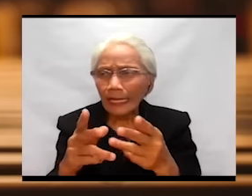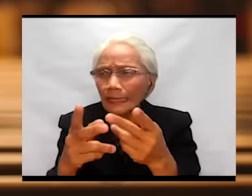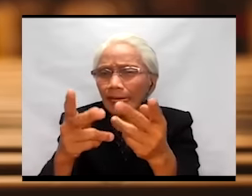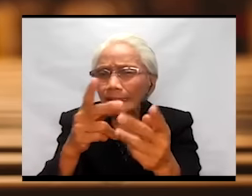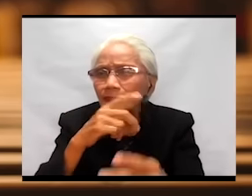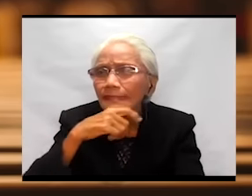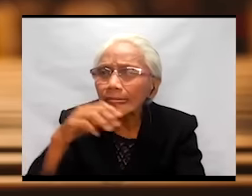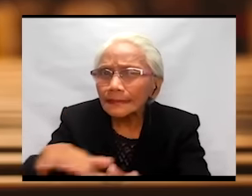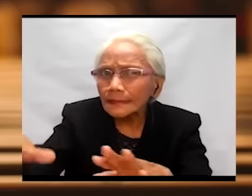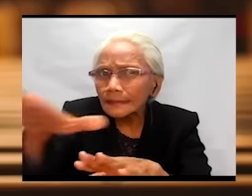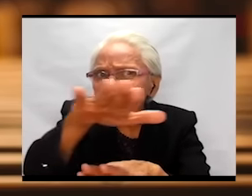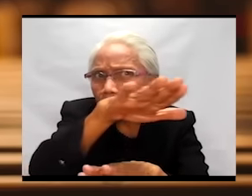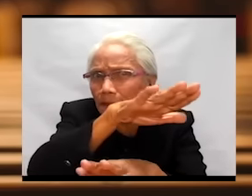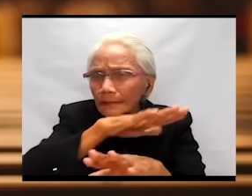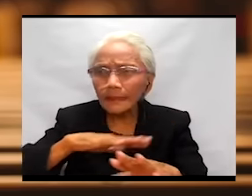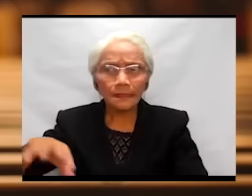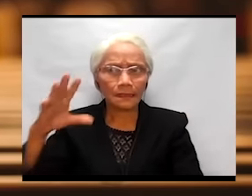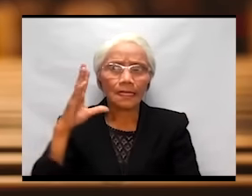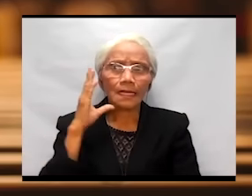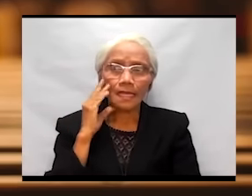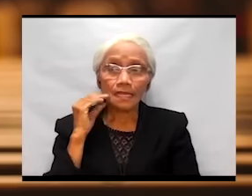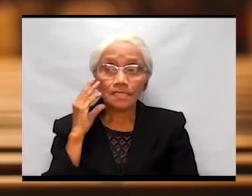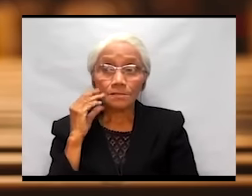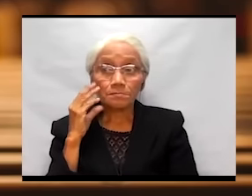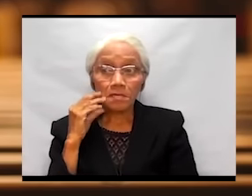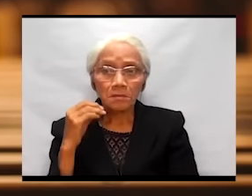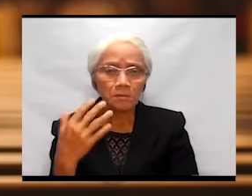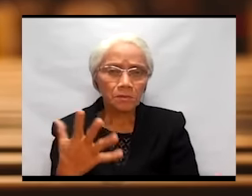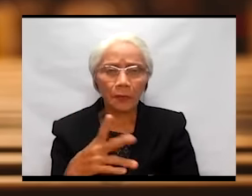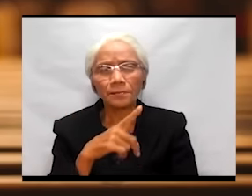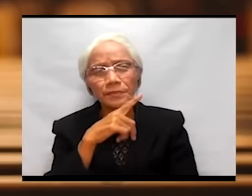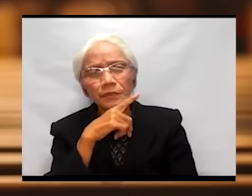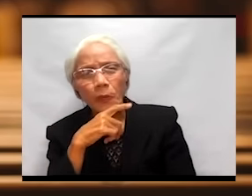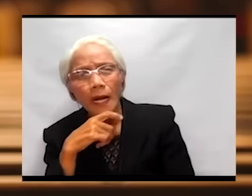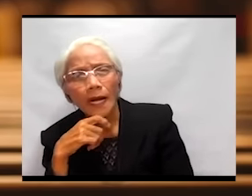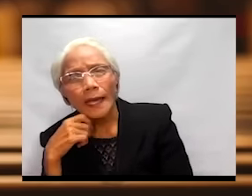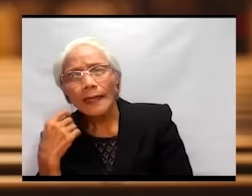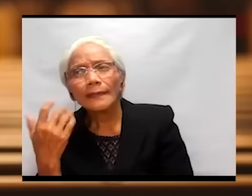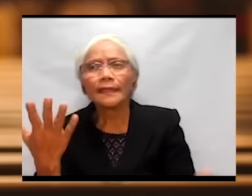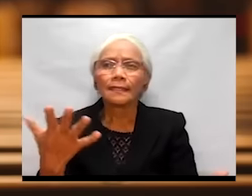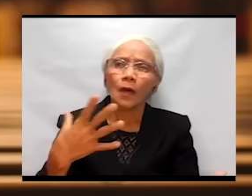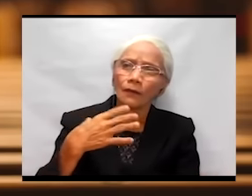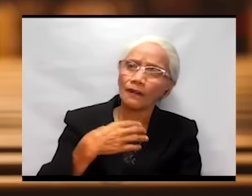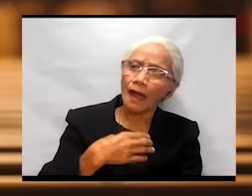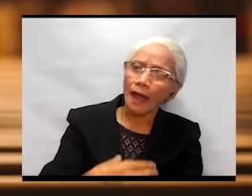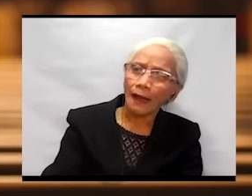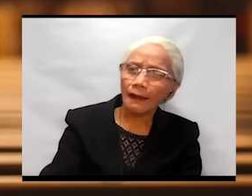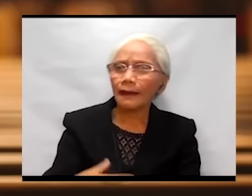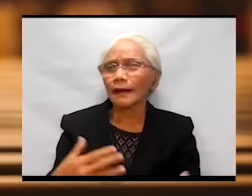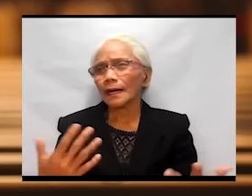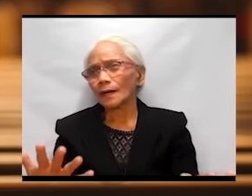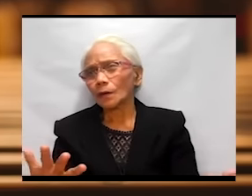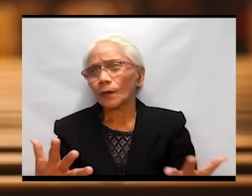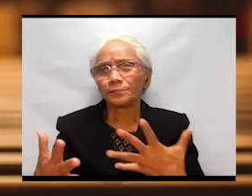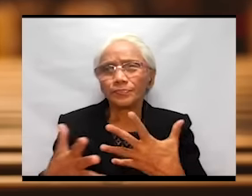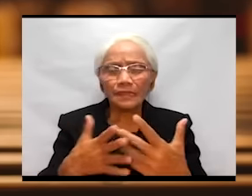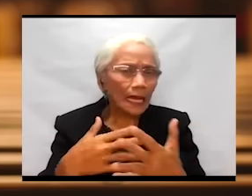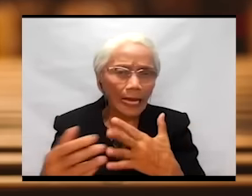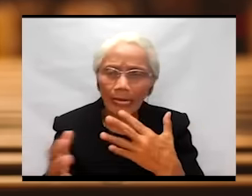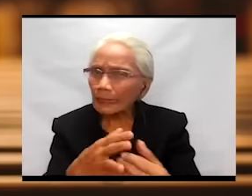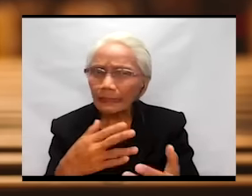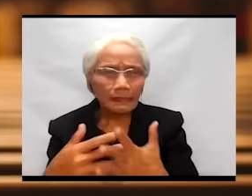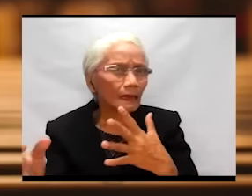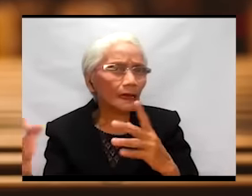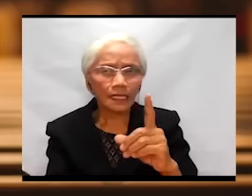experience of dryness, of hunger, of even being exposed to threats, these are